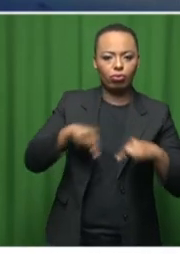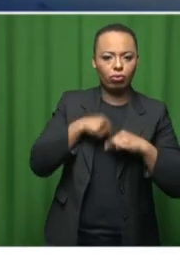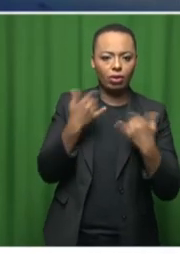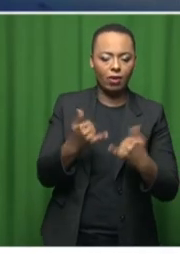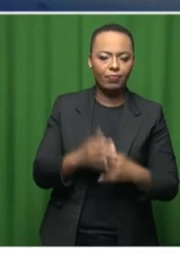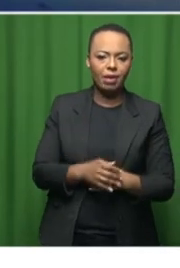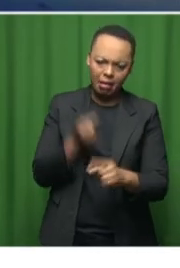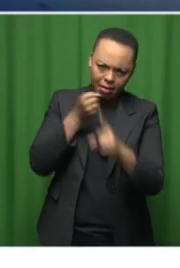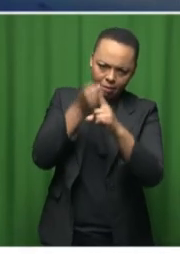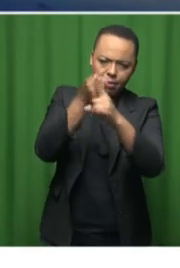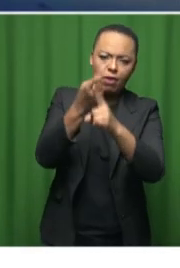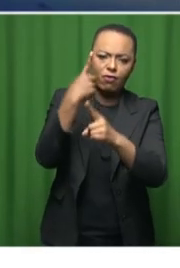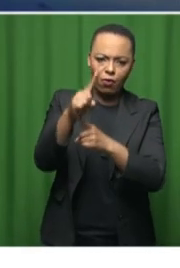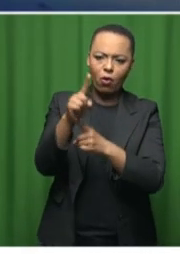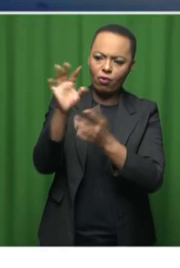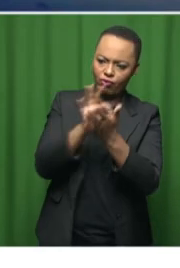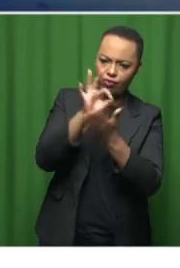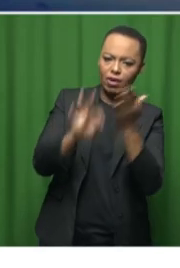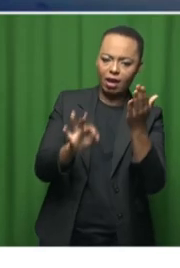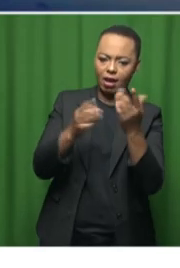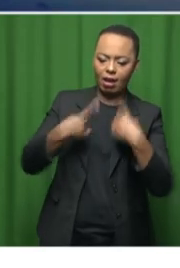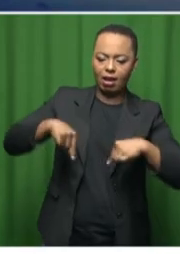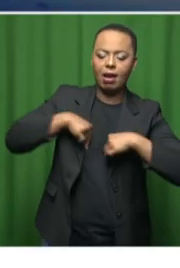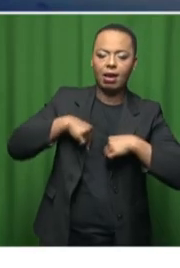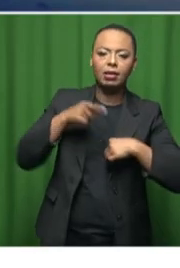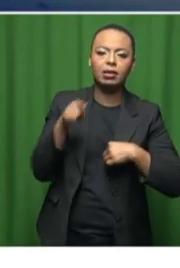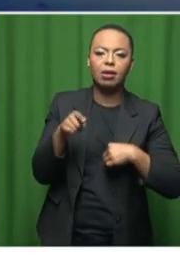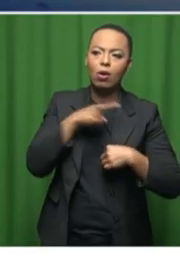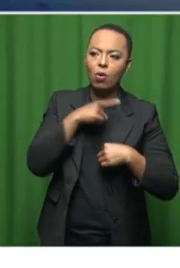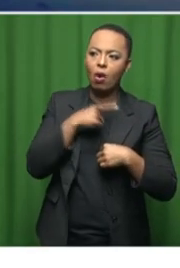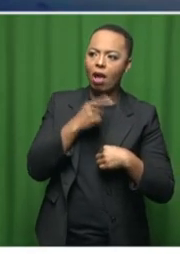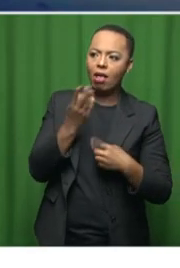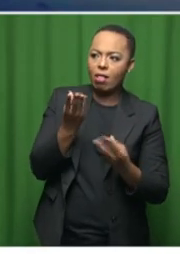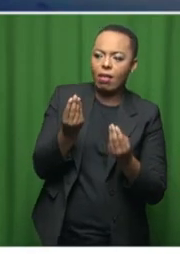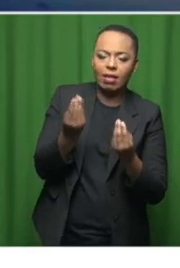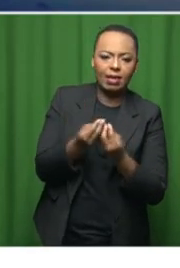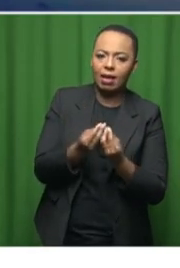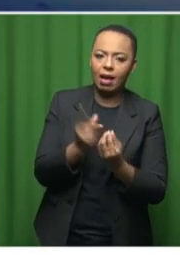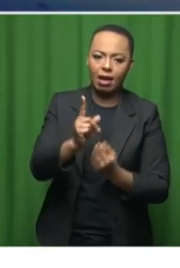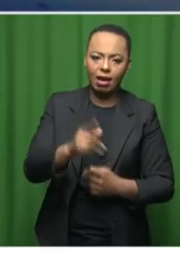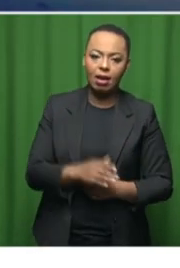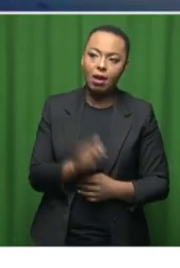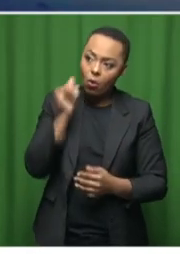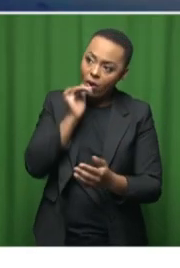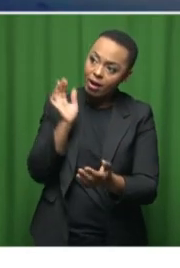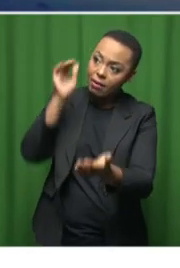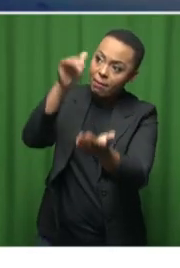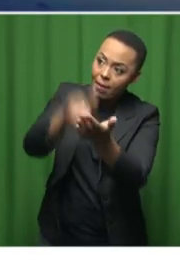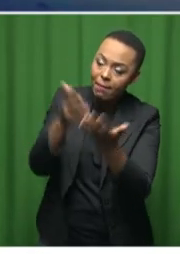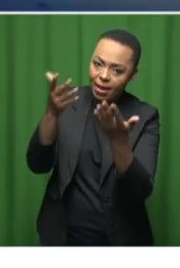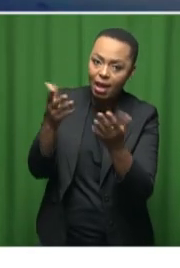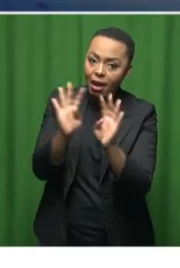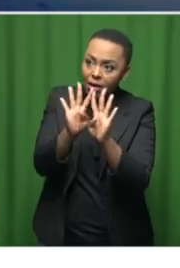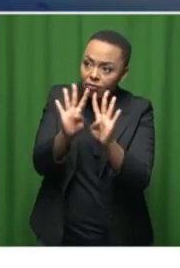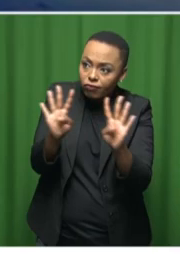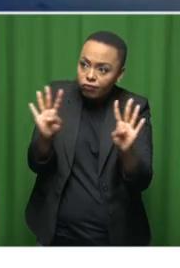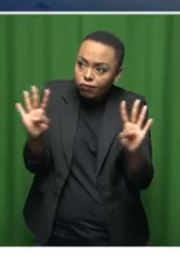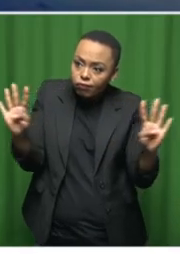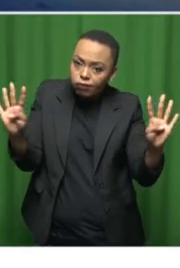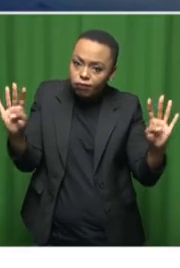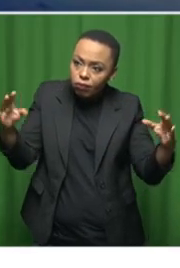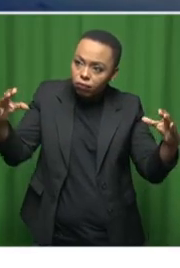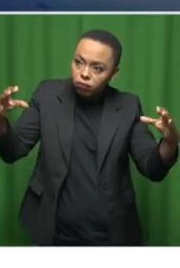campaign for re-election because you don't take the things for granted. But arriving there, seated at the plenary, here